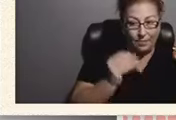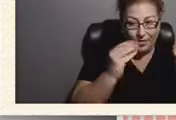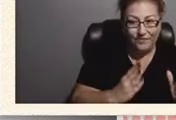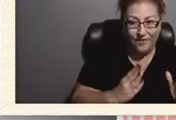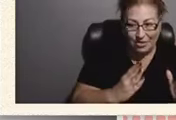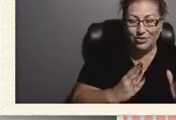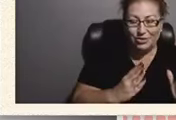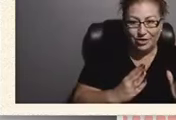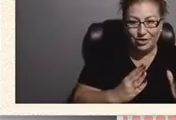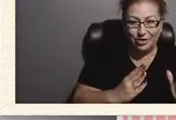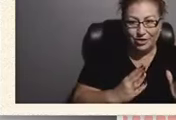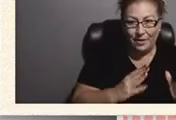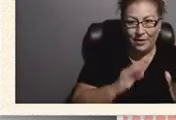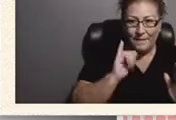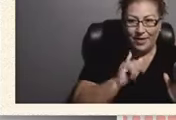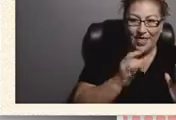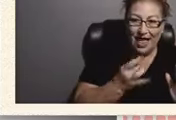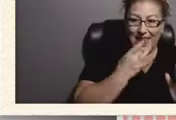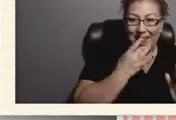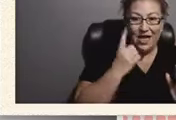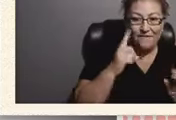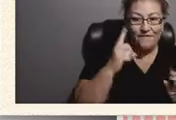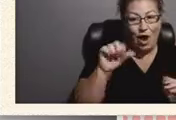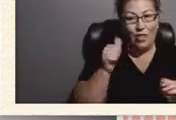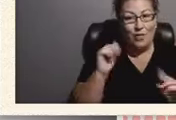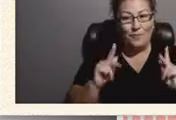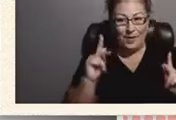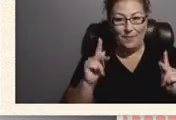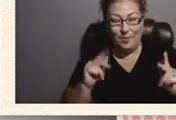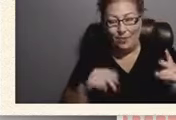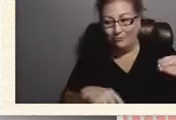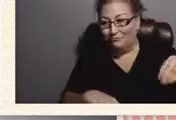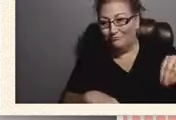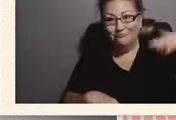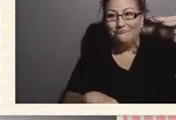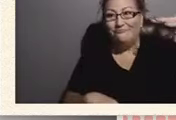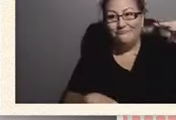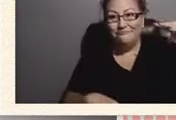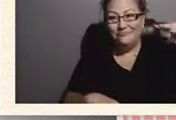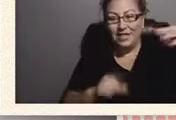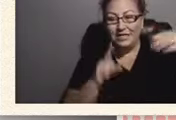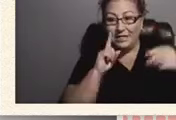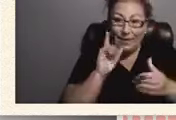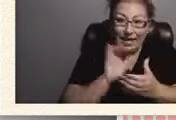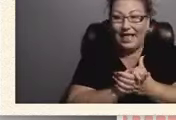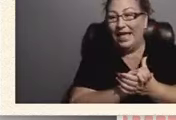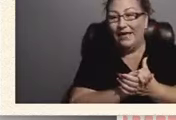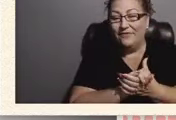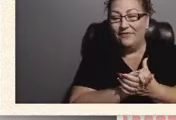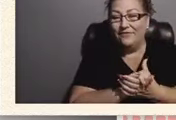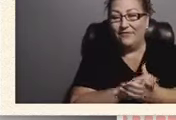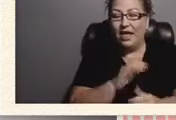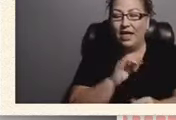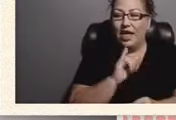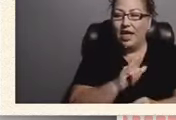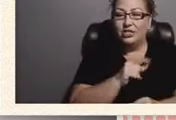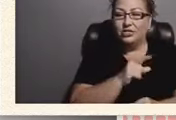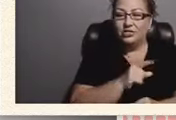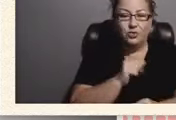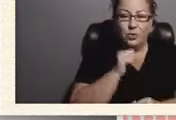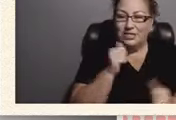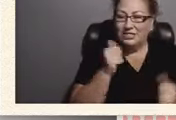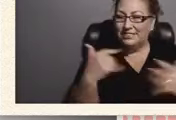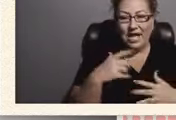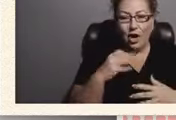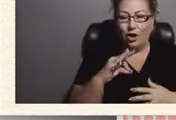light for others the the one professor that believed and he wasn't she wasn't scared of natan walking